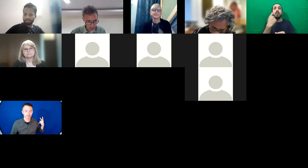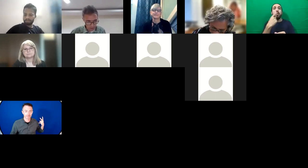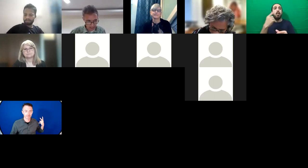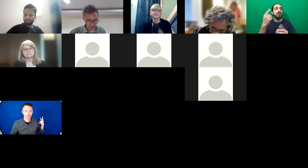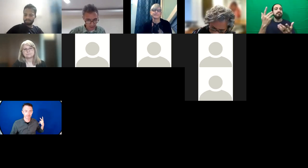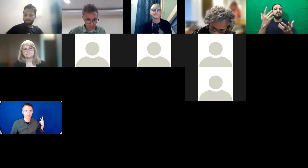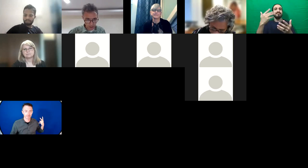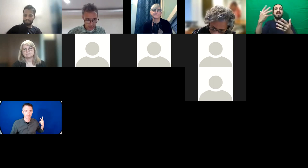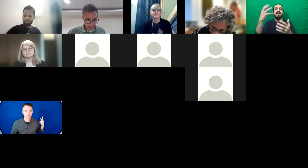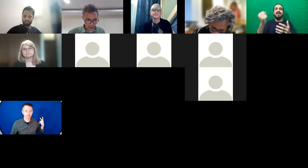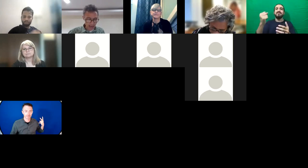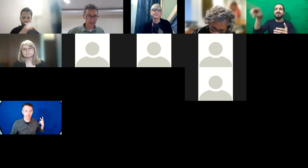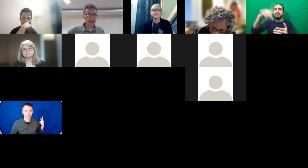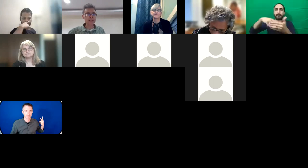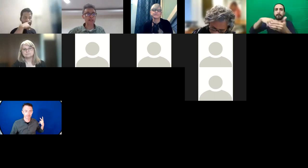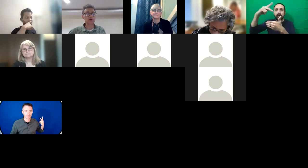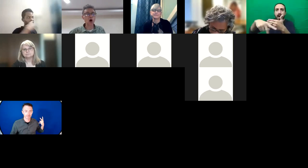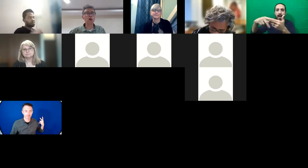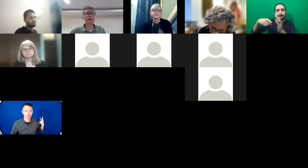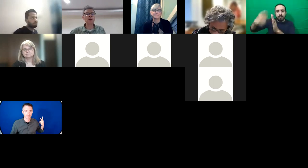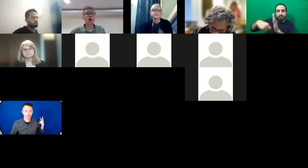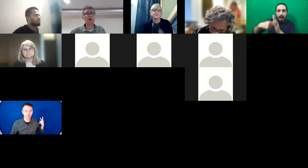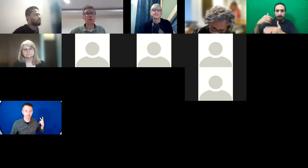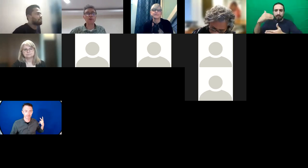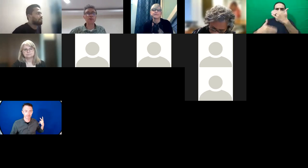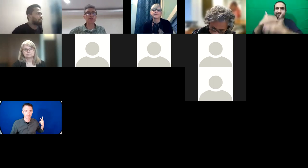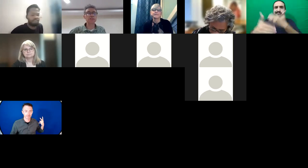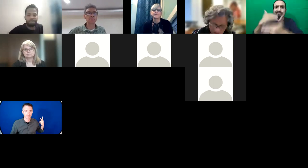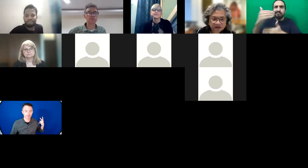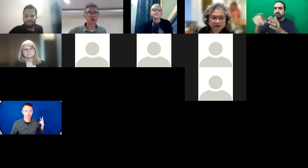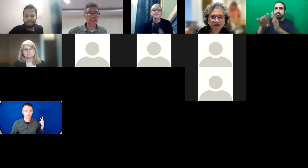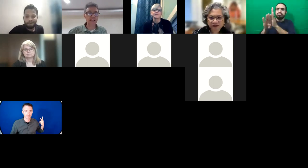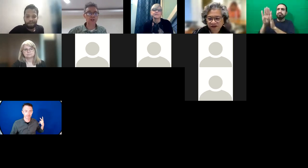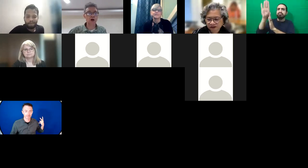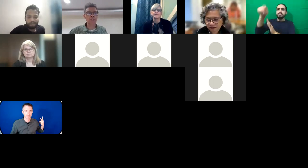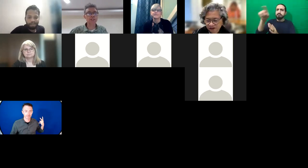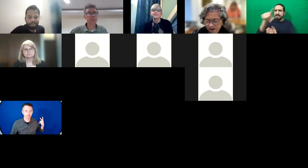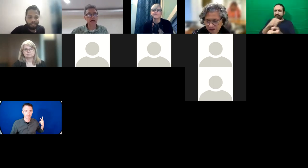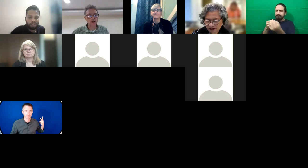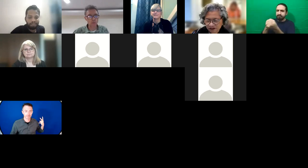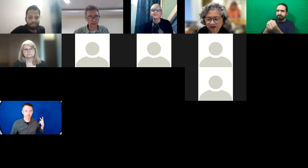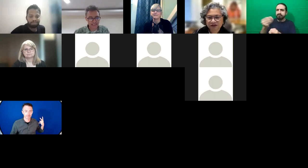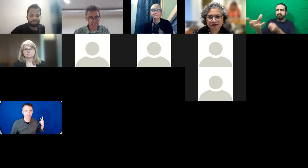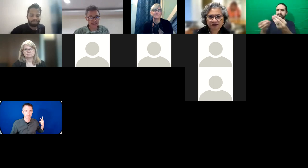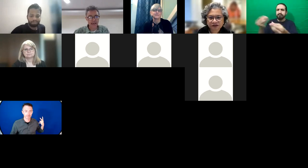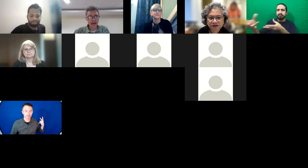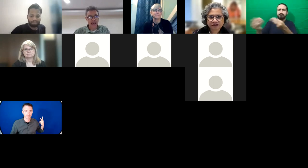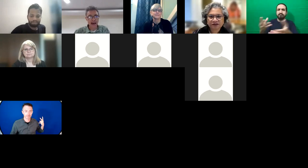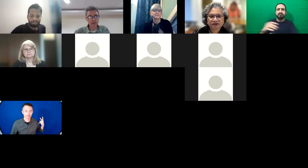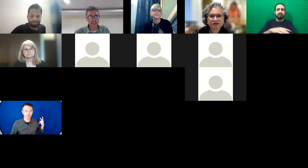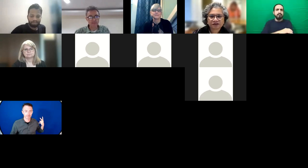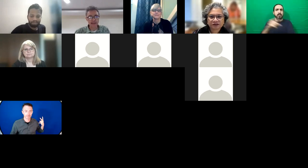small-scale project developers. They need to not be overburdened in terms of transaction costs and complexity